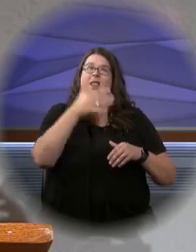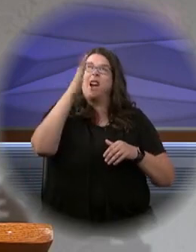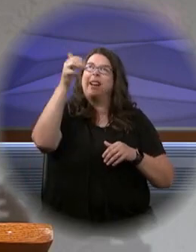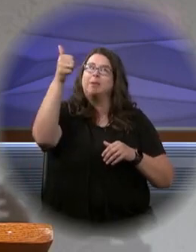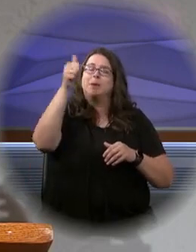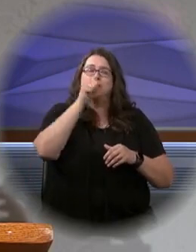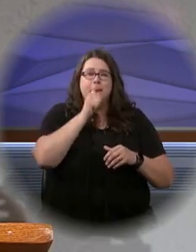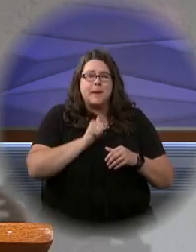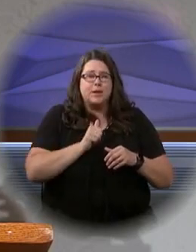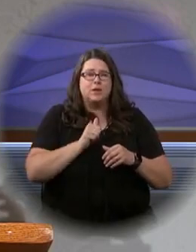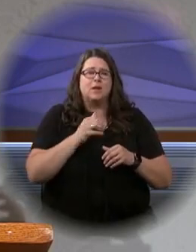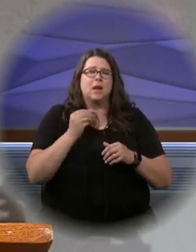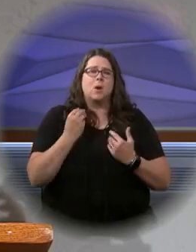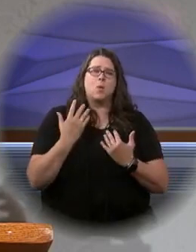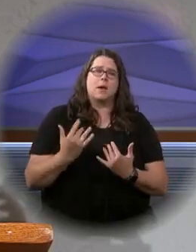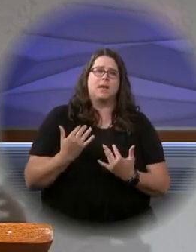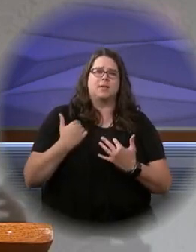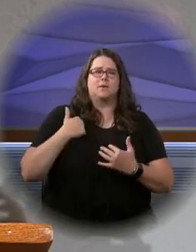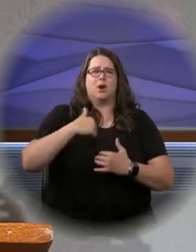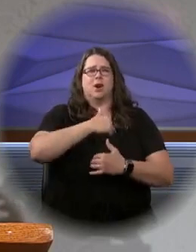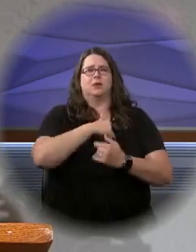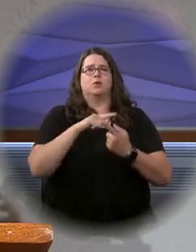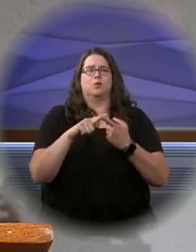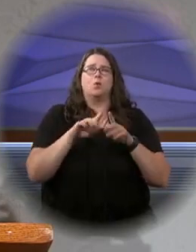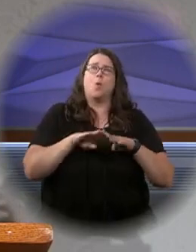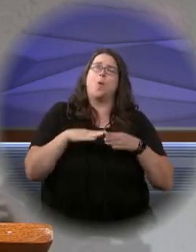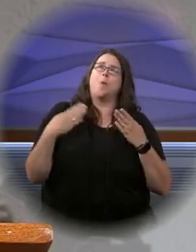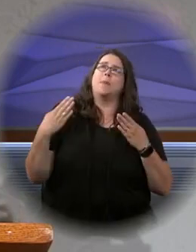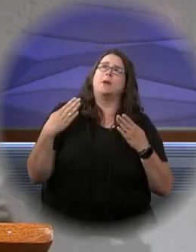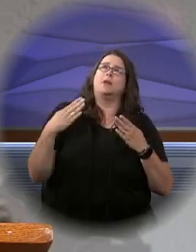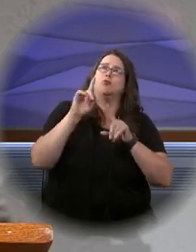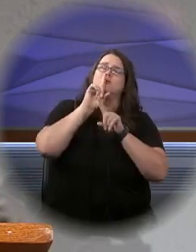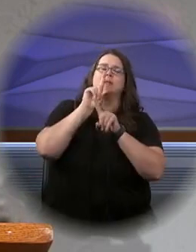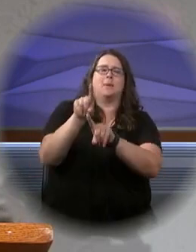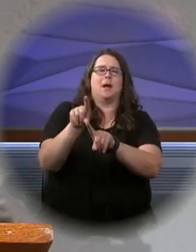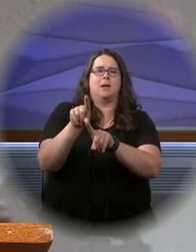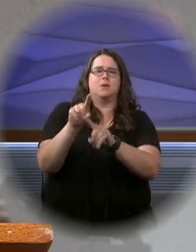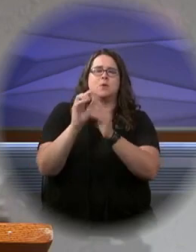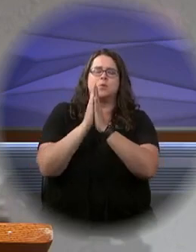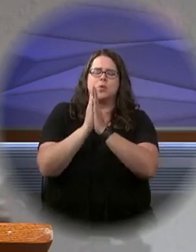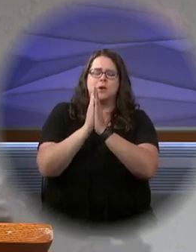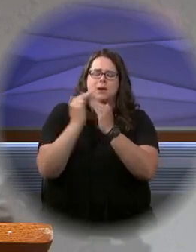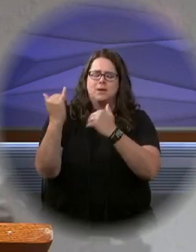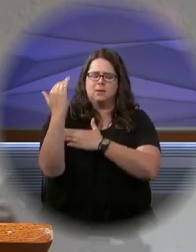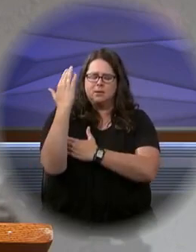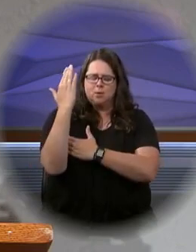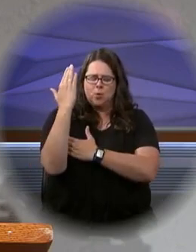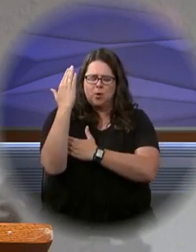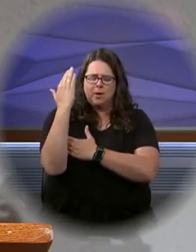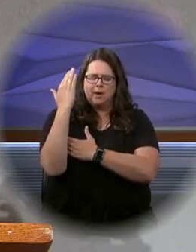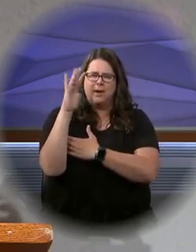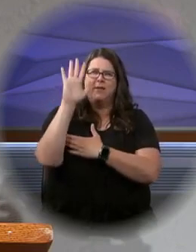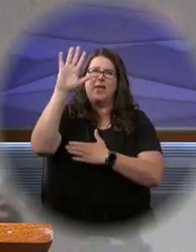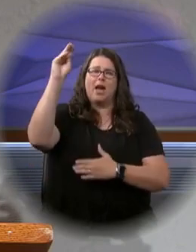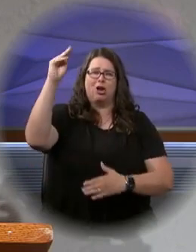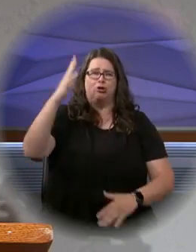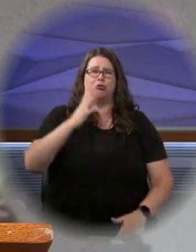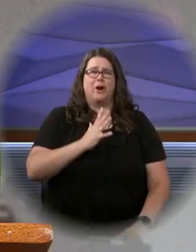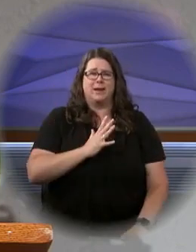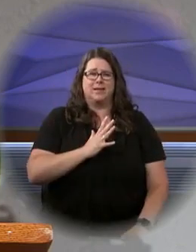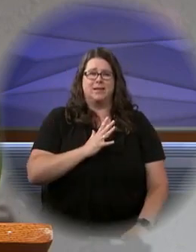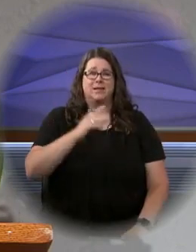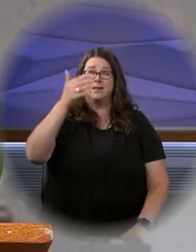patient and just waits for us to be able to be open and responsive. May we pray this morning for that kind of grace